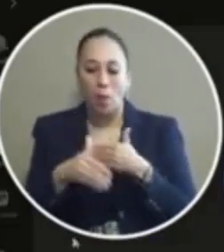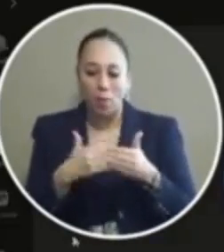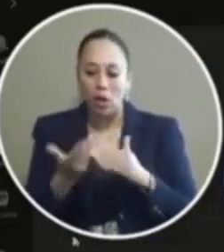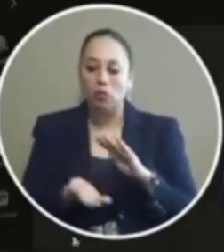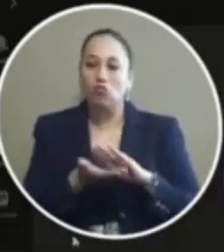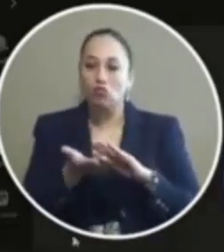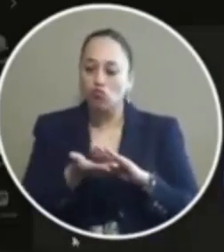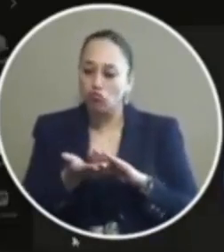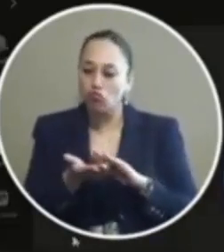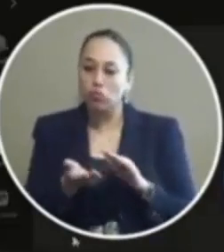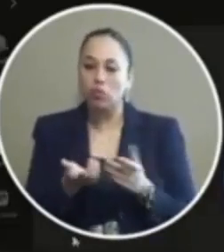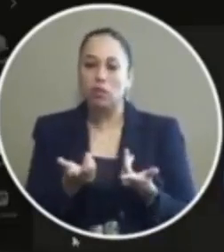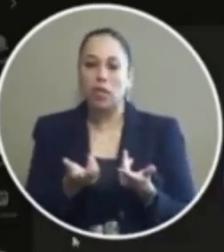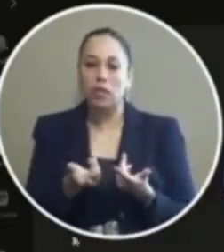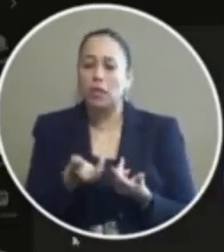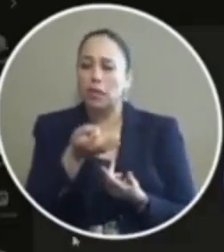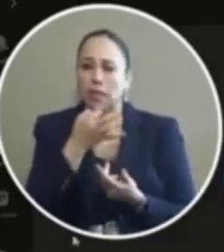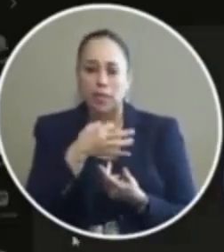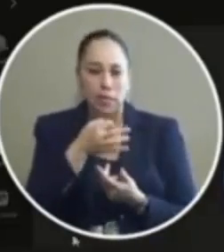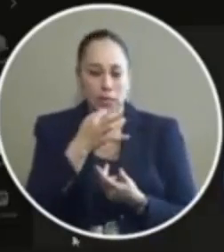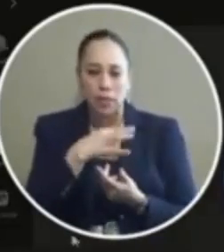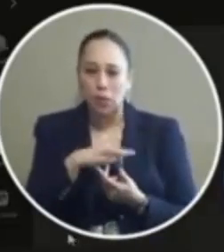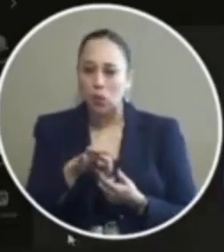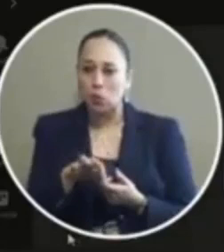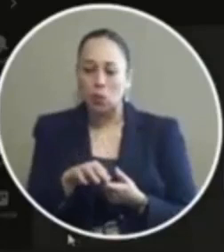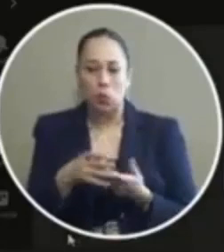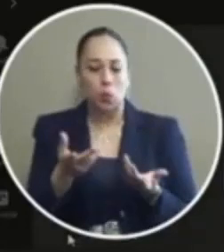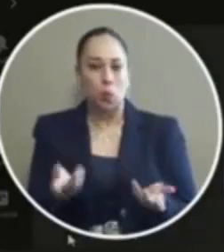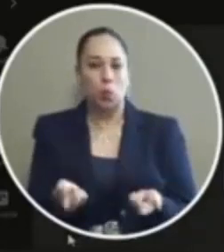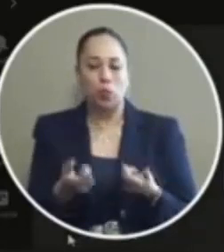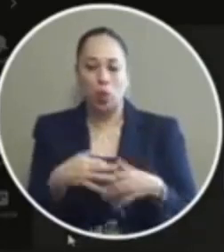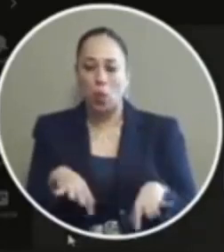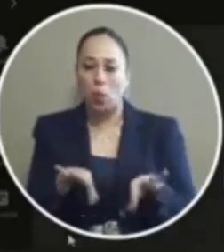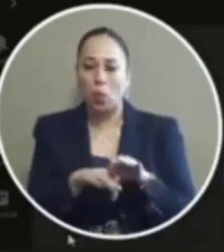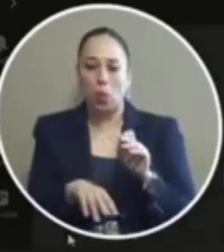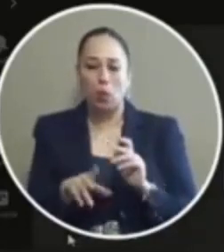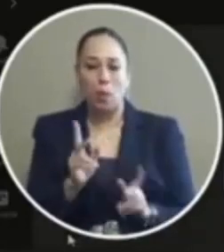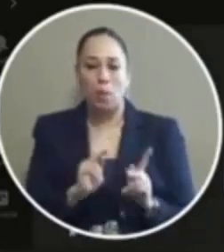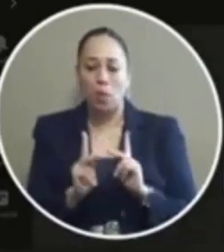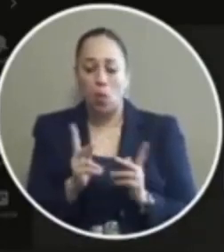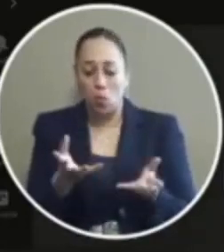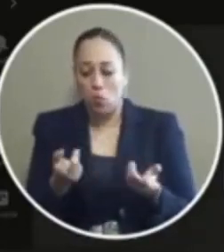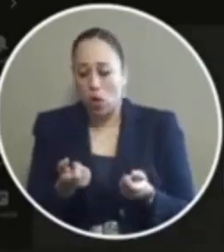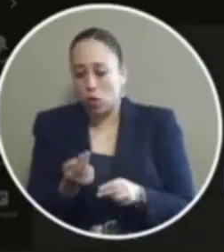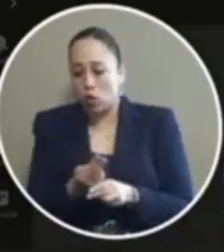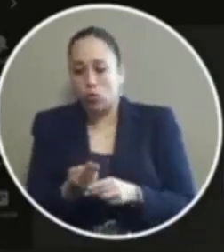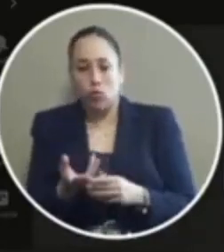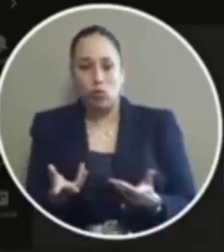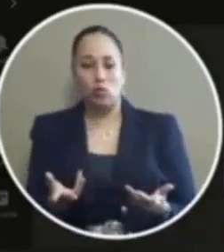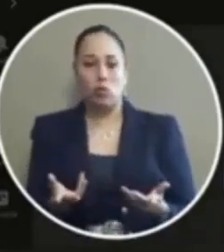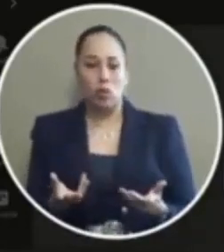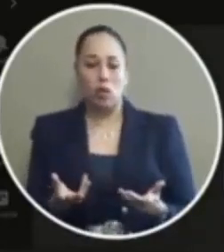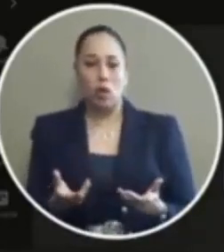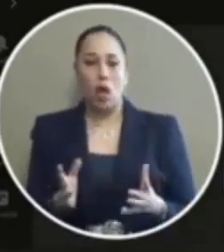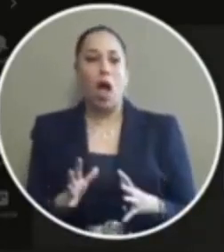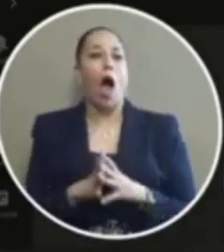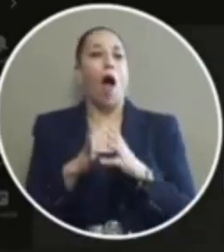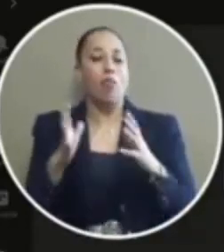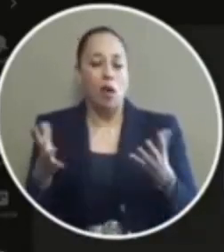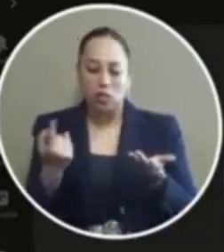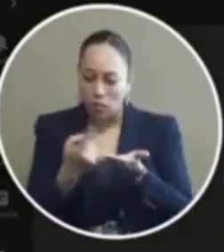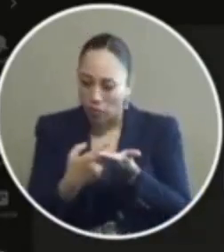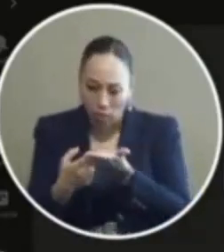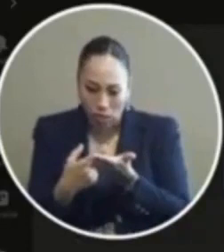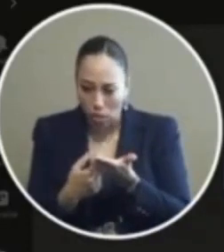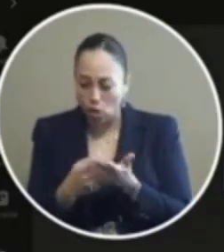running just as soon as the relevant players tell us that they want to use it and you know a lot of it's going to be discussion